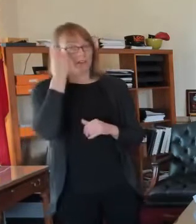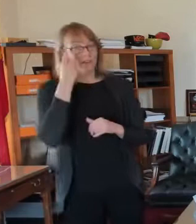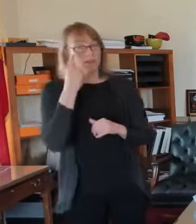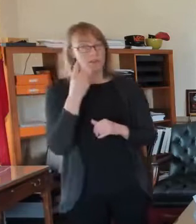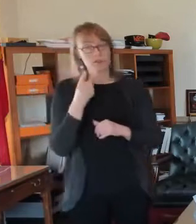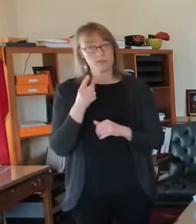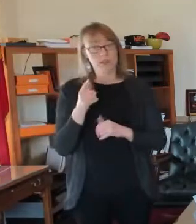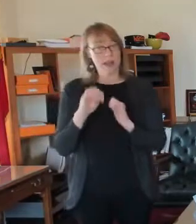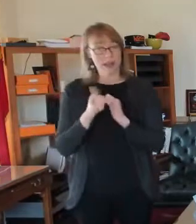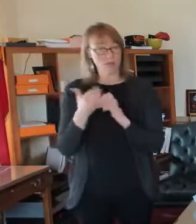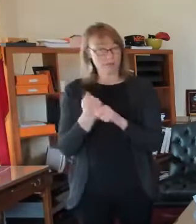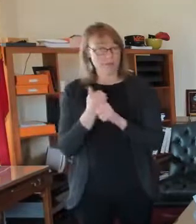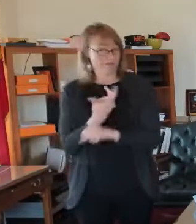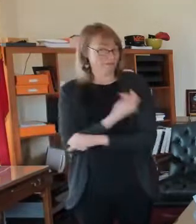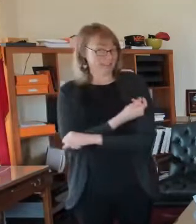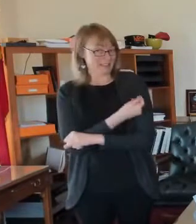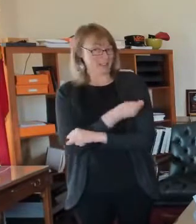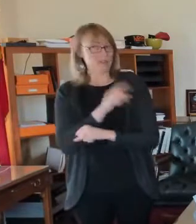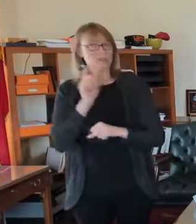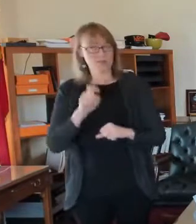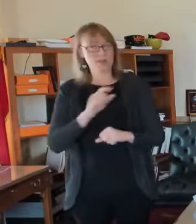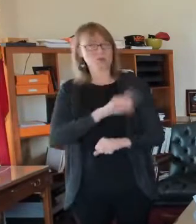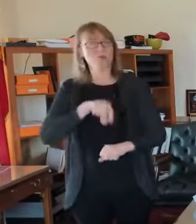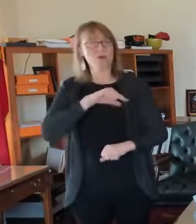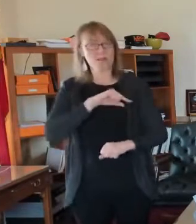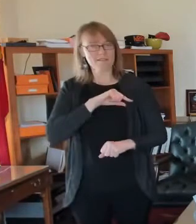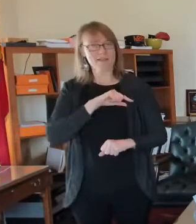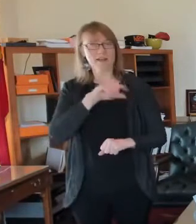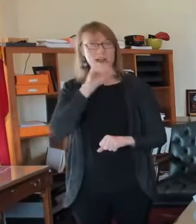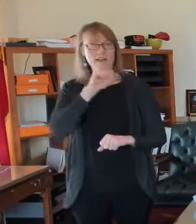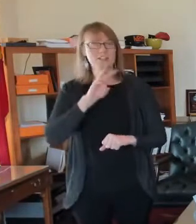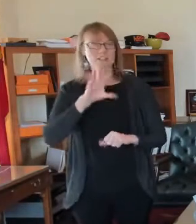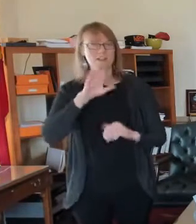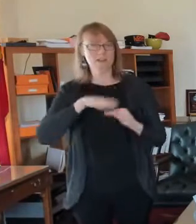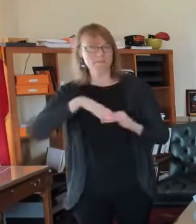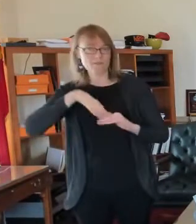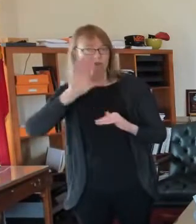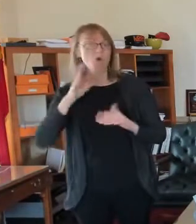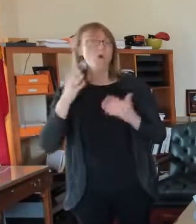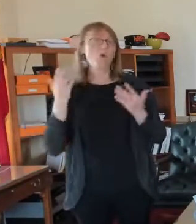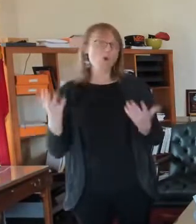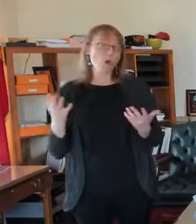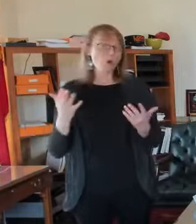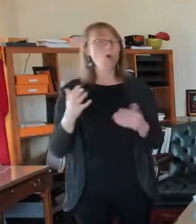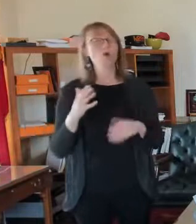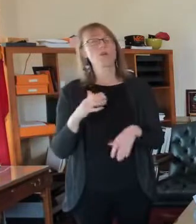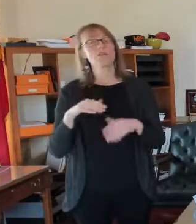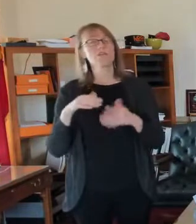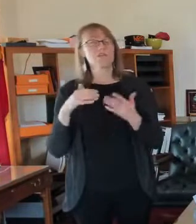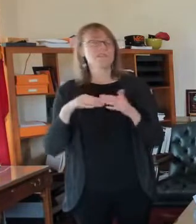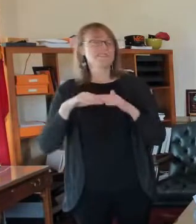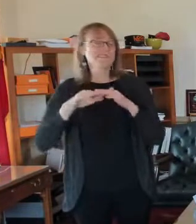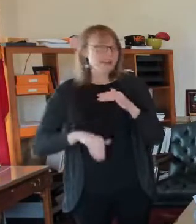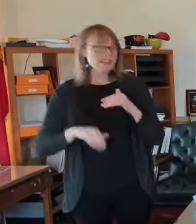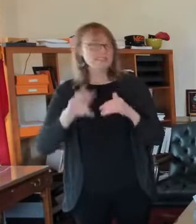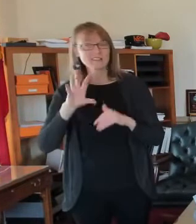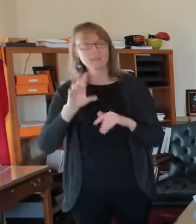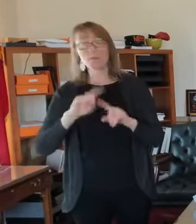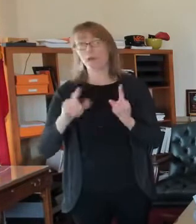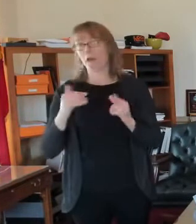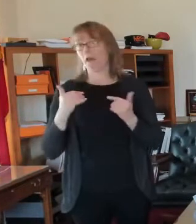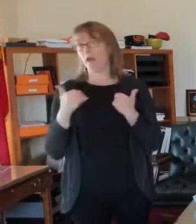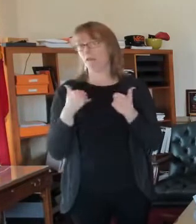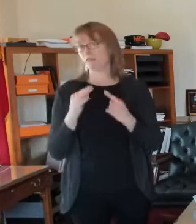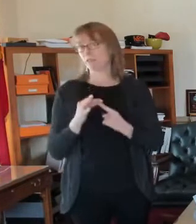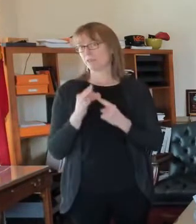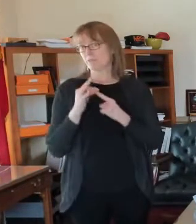which is over 65 or under 65 with an underlying health condition. Uh, Todd's question. Is it true that the mayor